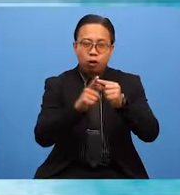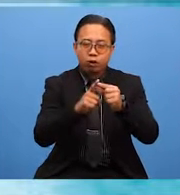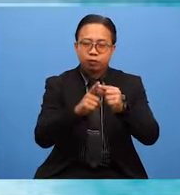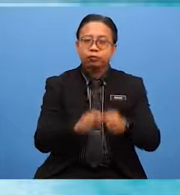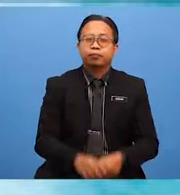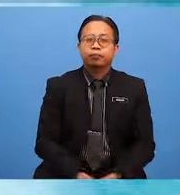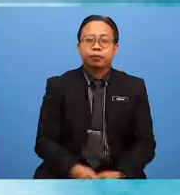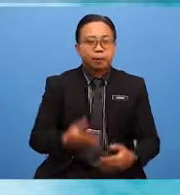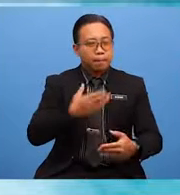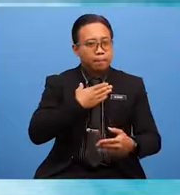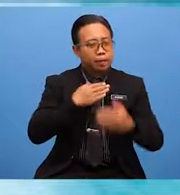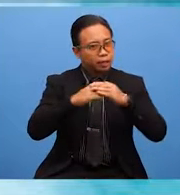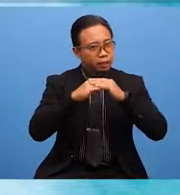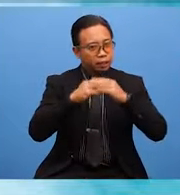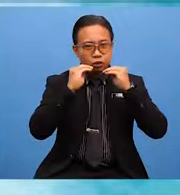English teacher called.